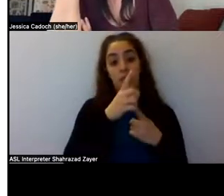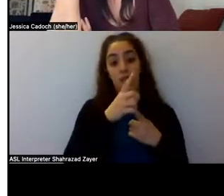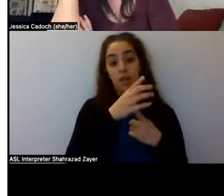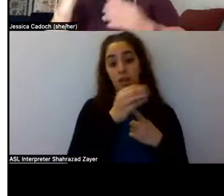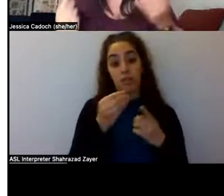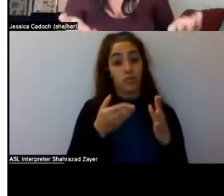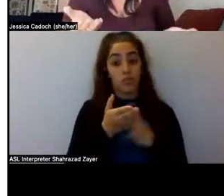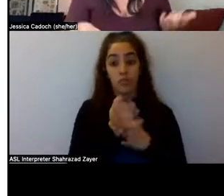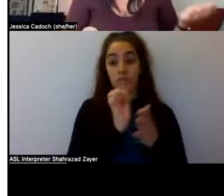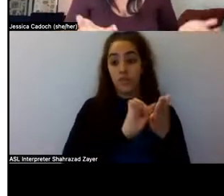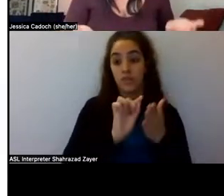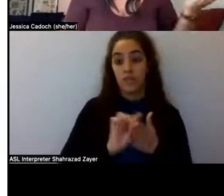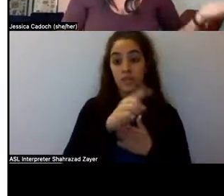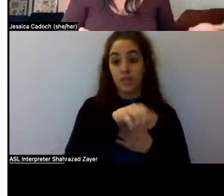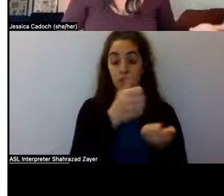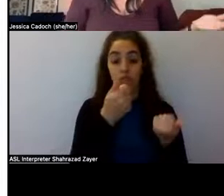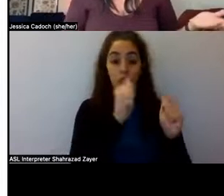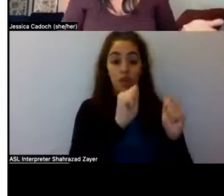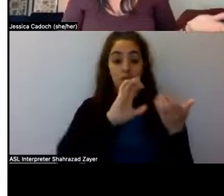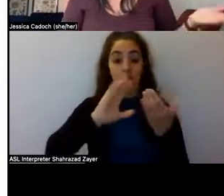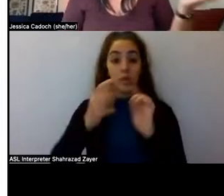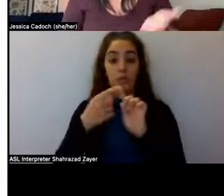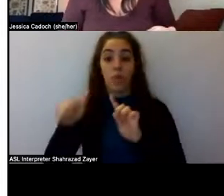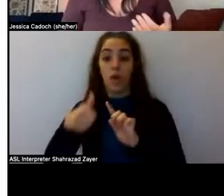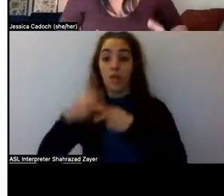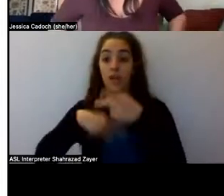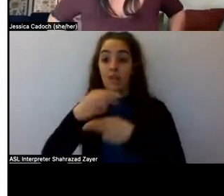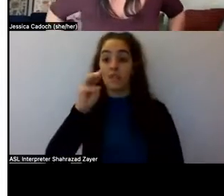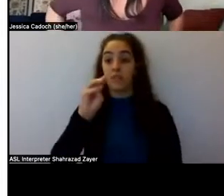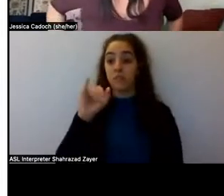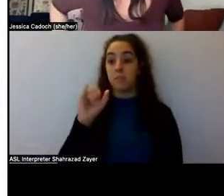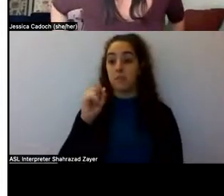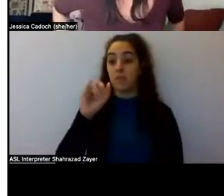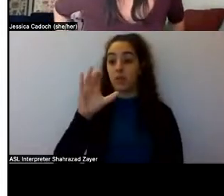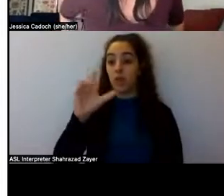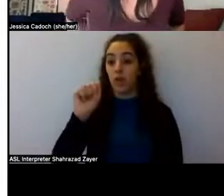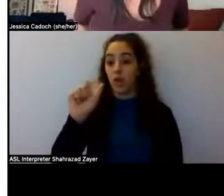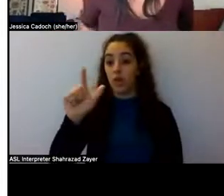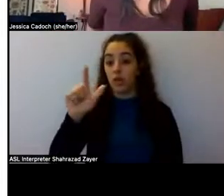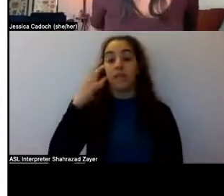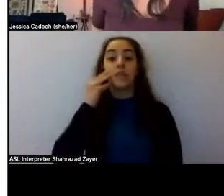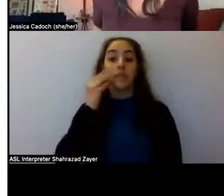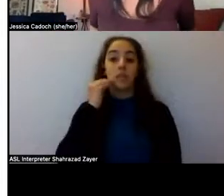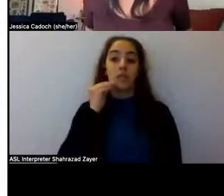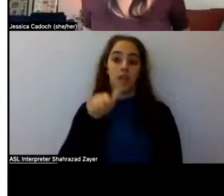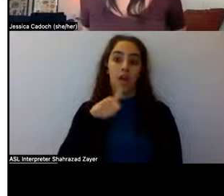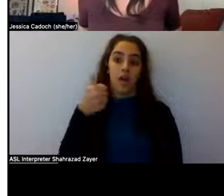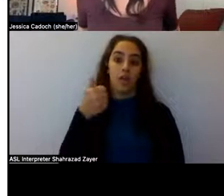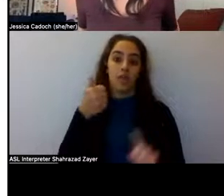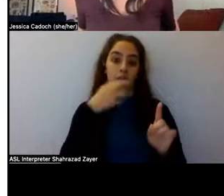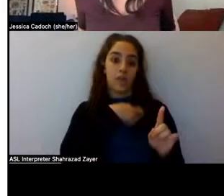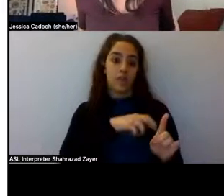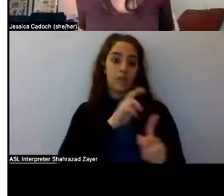just studies and trying to compare it to mystical experiences that, um, other religious, that religious people had experienced,